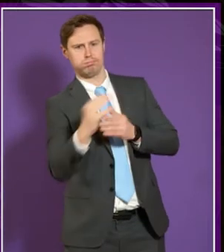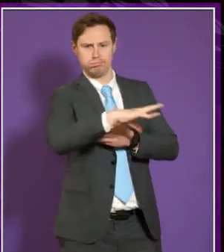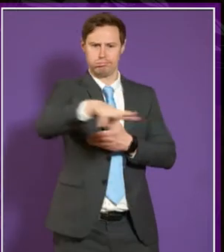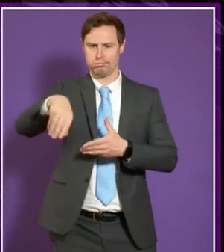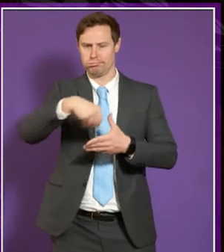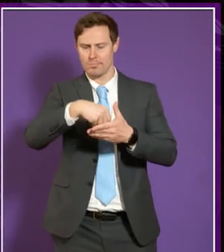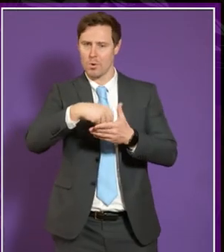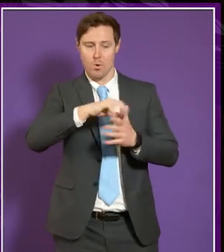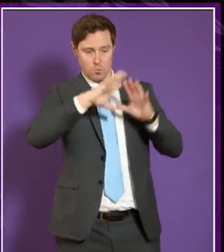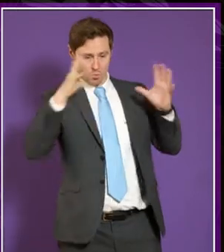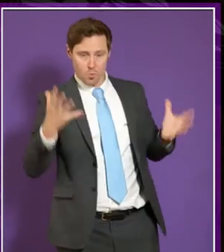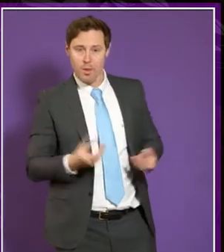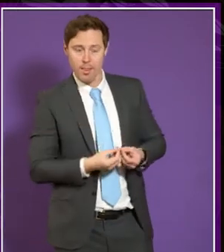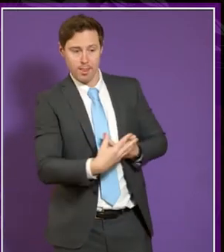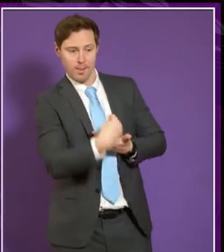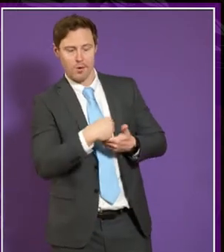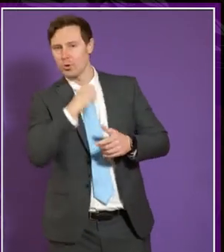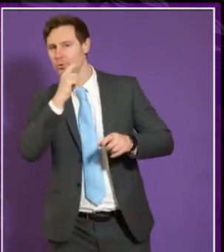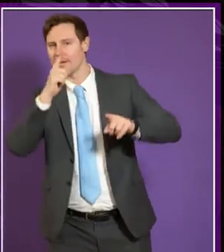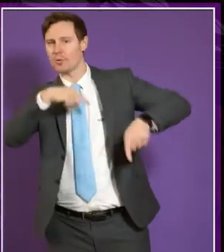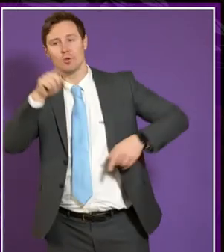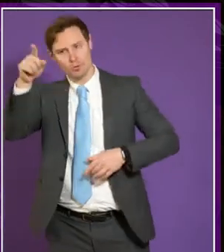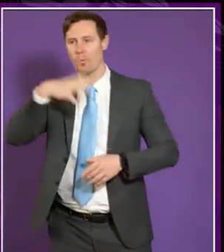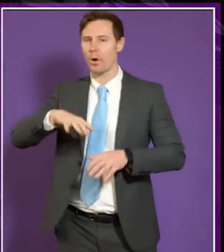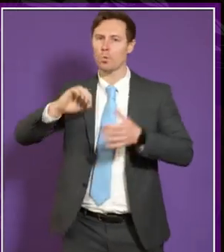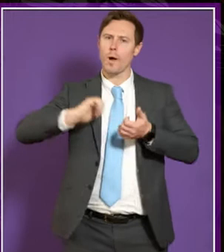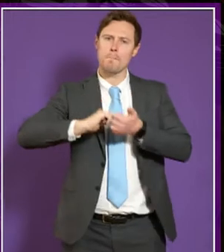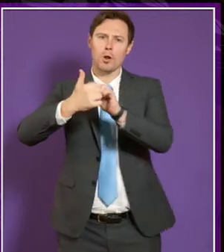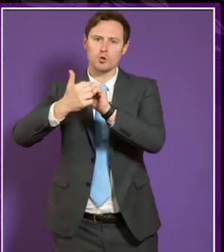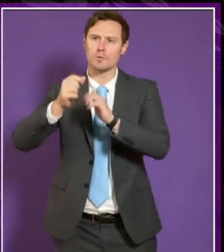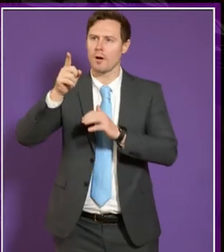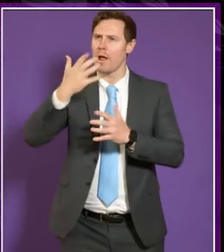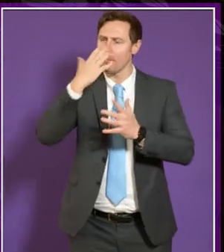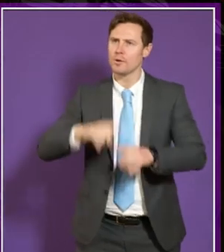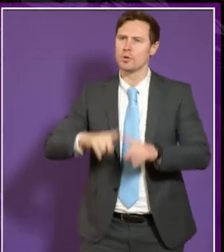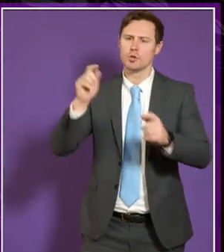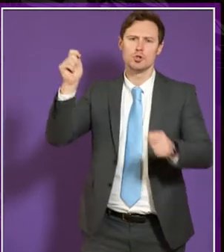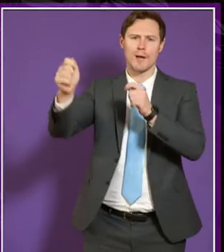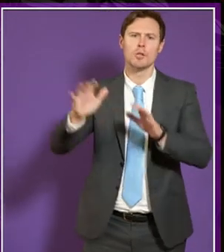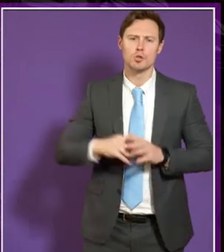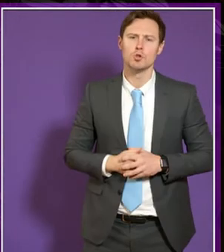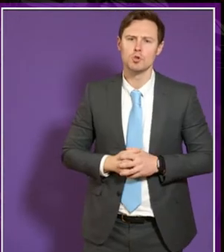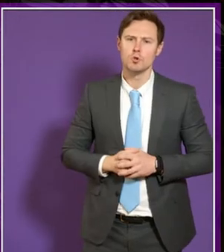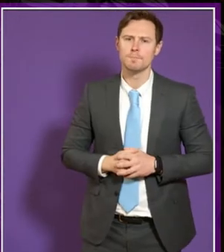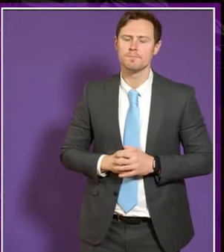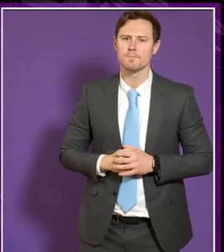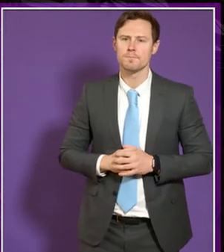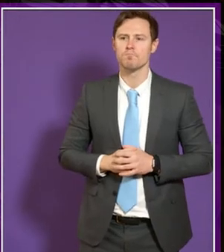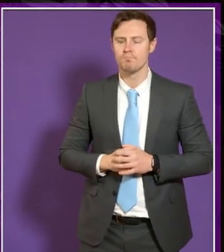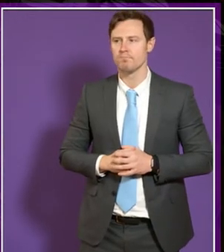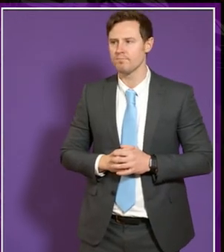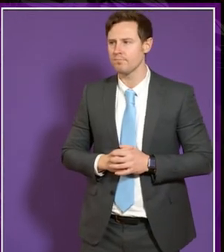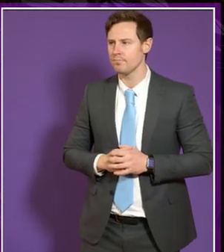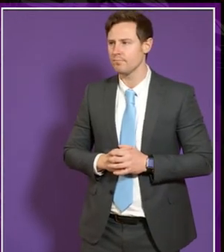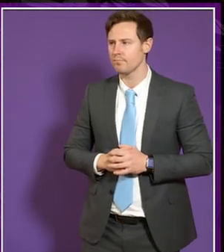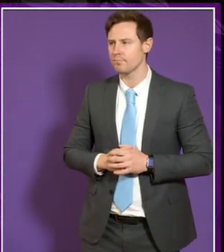HEPs and rather than sort of ignoring our voice she wants to work in partnership which is a bit of a change i would sort of say um so yes